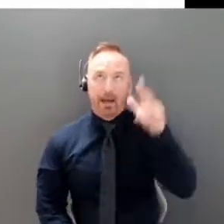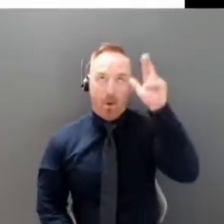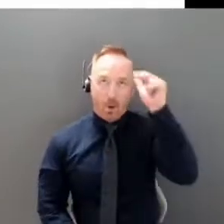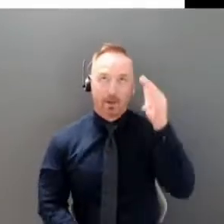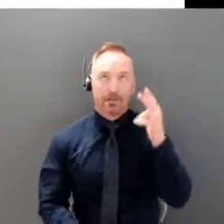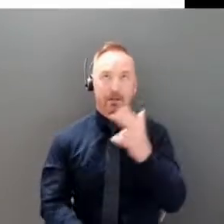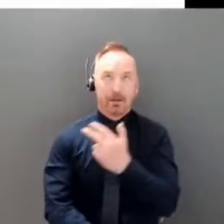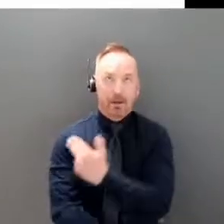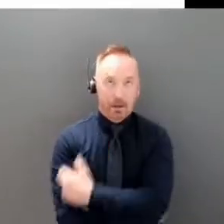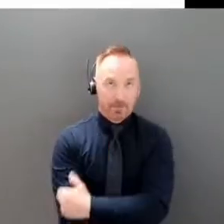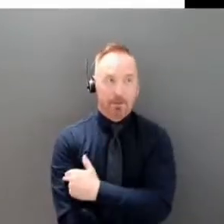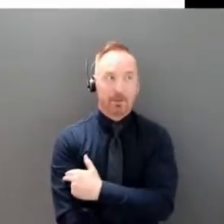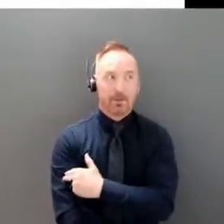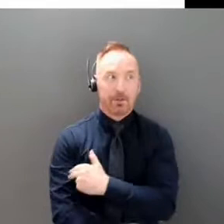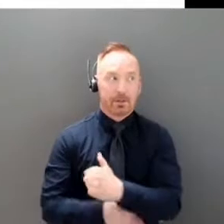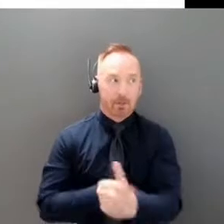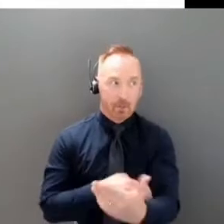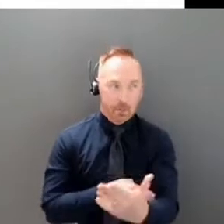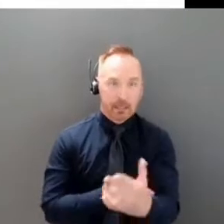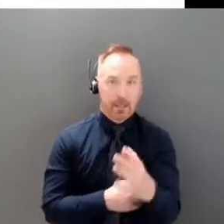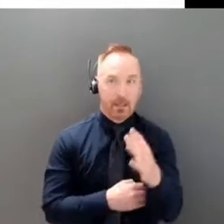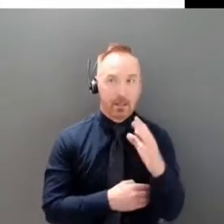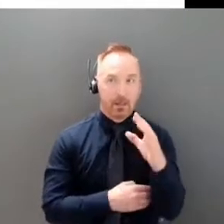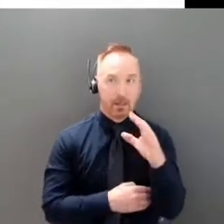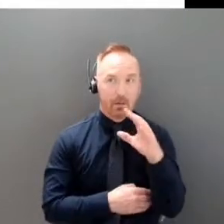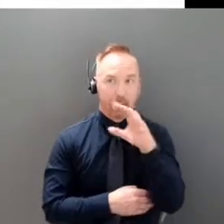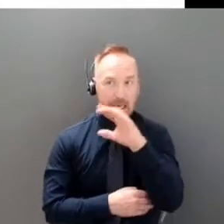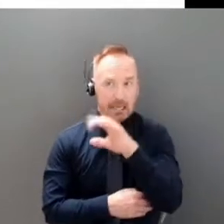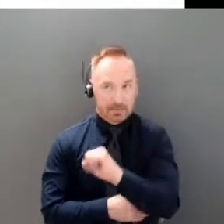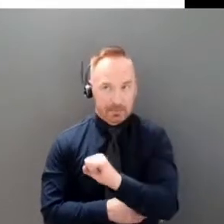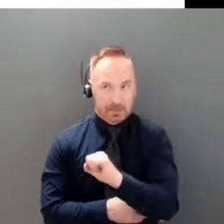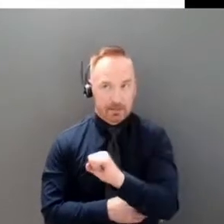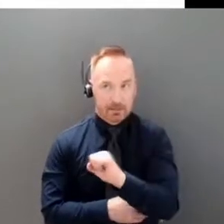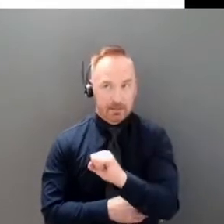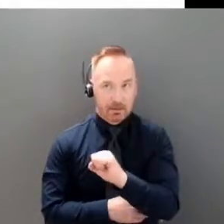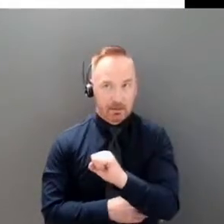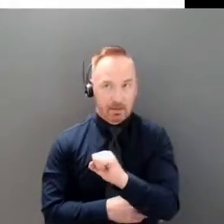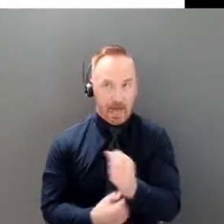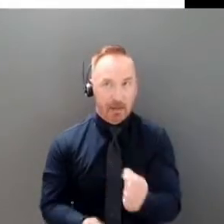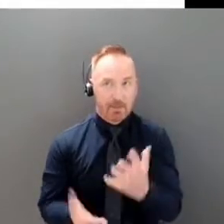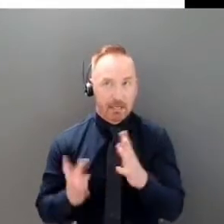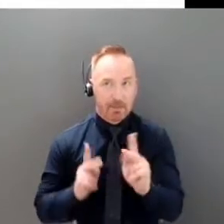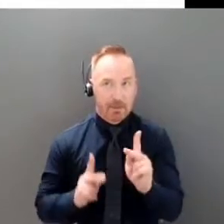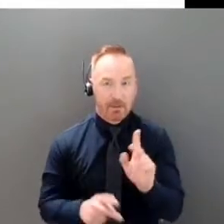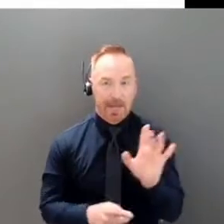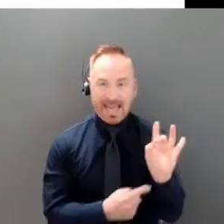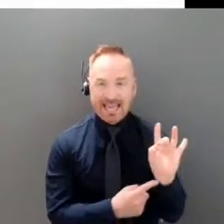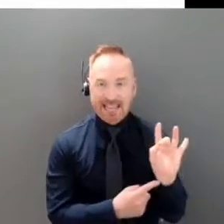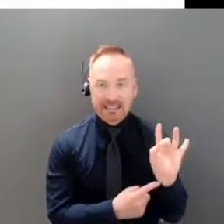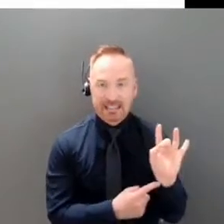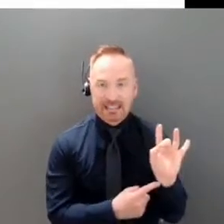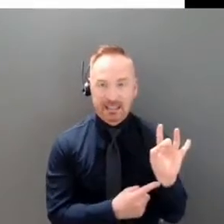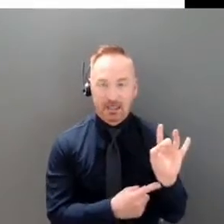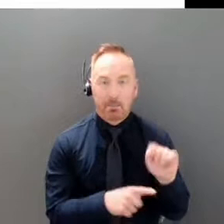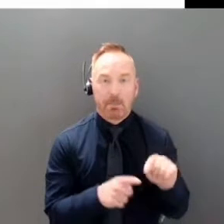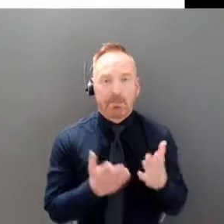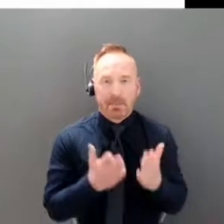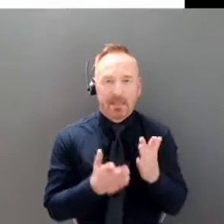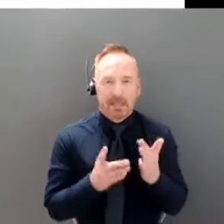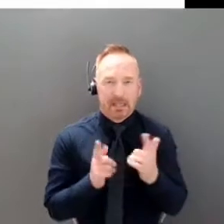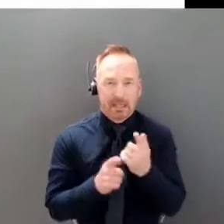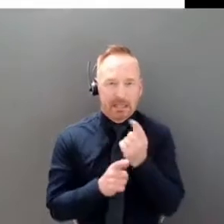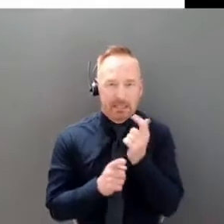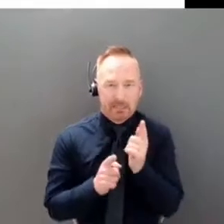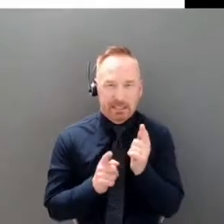we estimated to be eight, but again, there may be a little bit of fluctuation, but I think this is giving you an idea